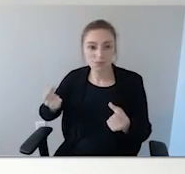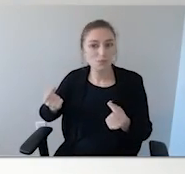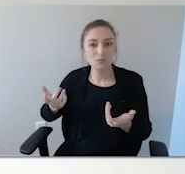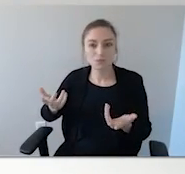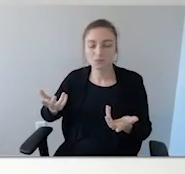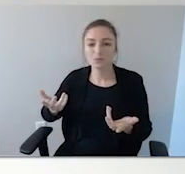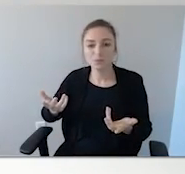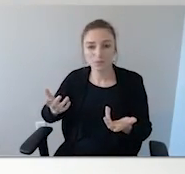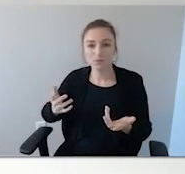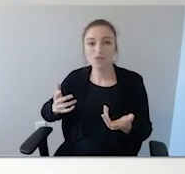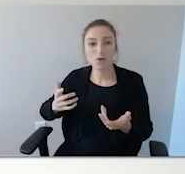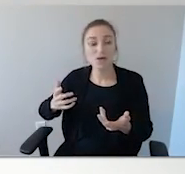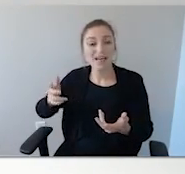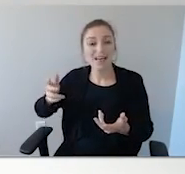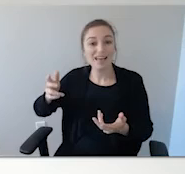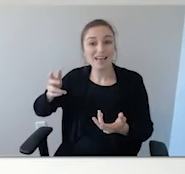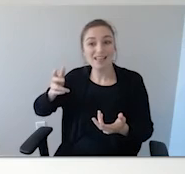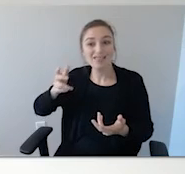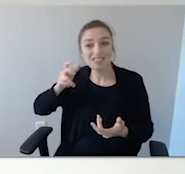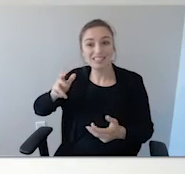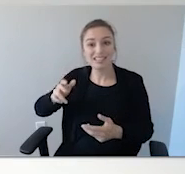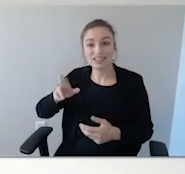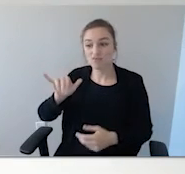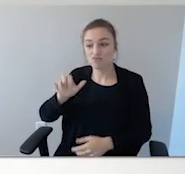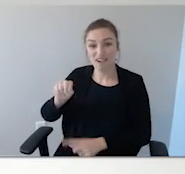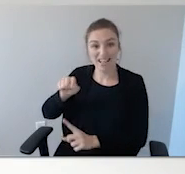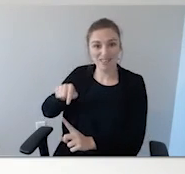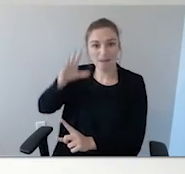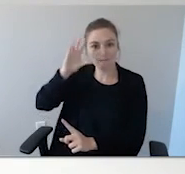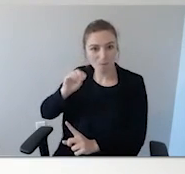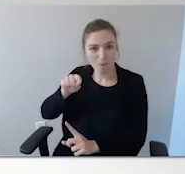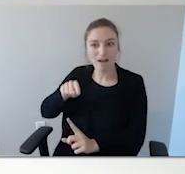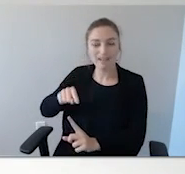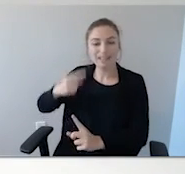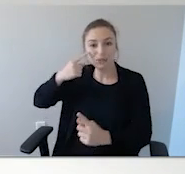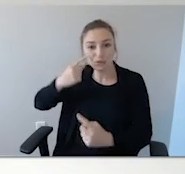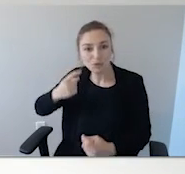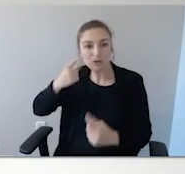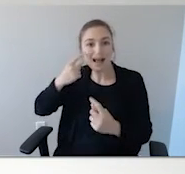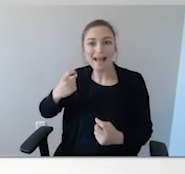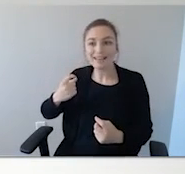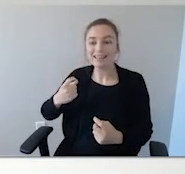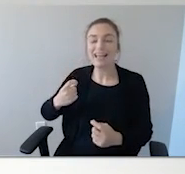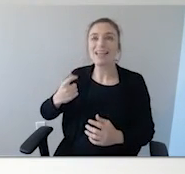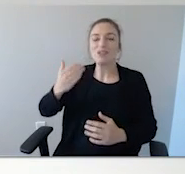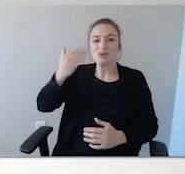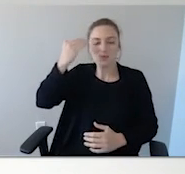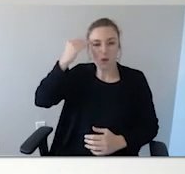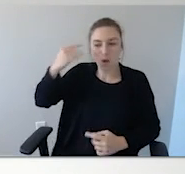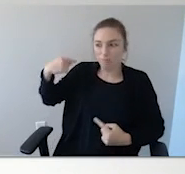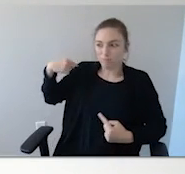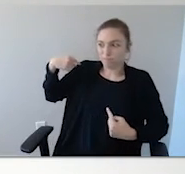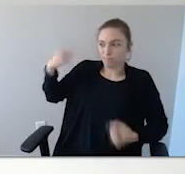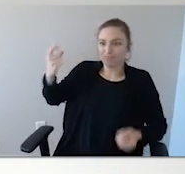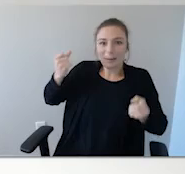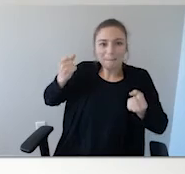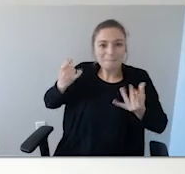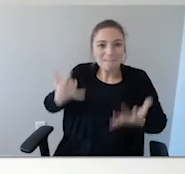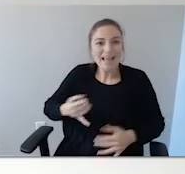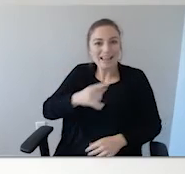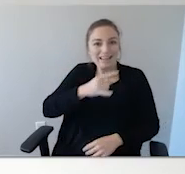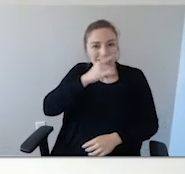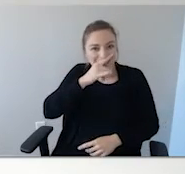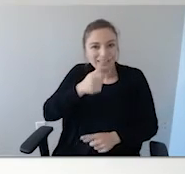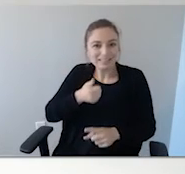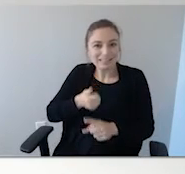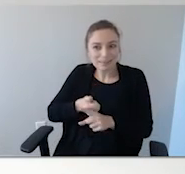cries and know for so many children who have died this way without even the ability to cry out for